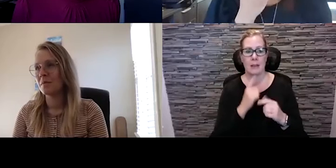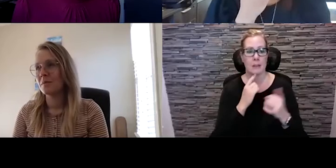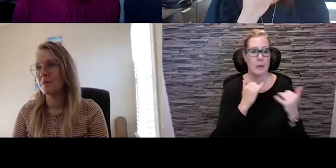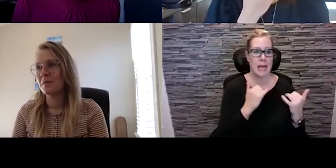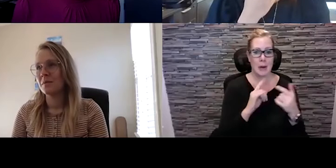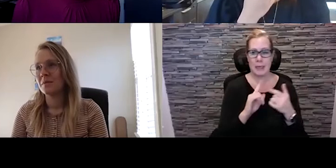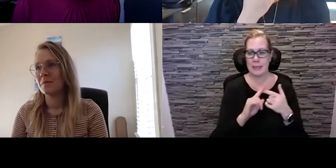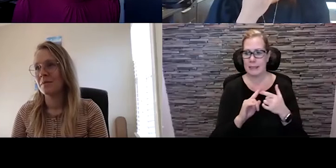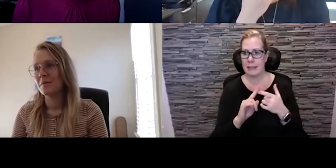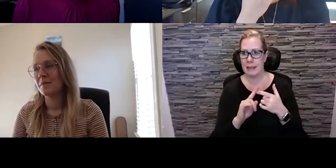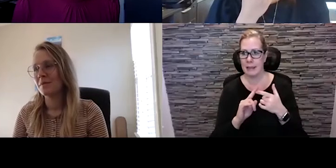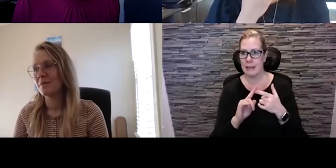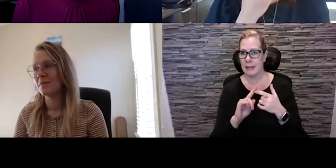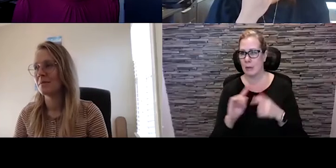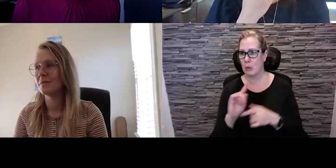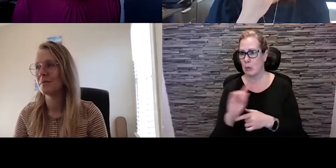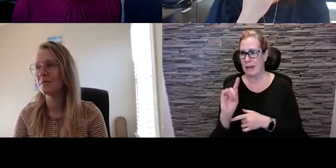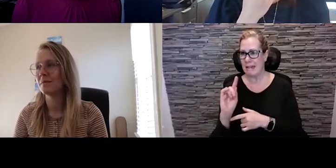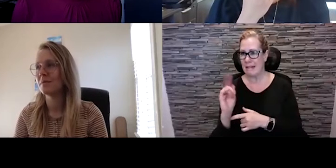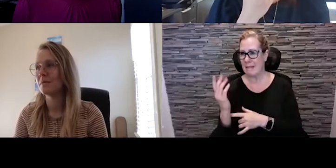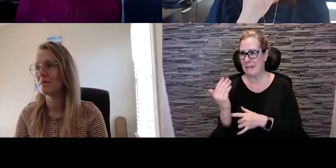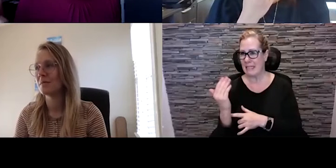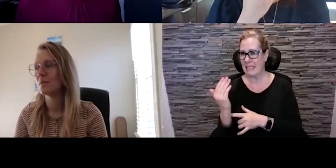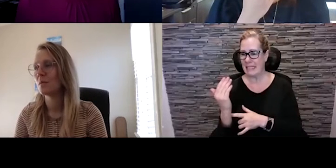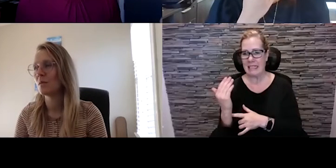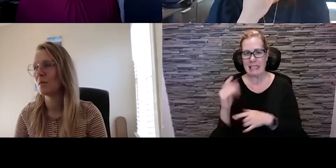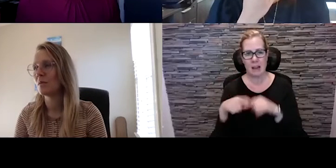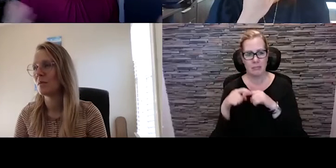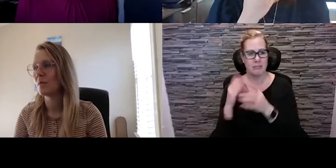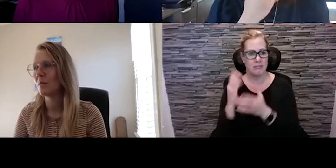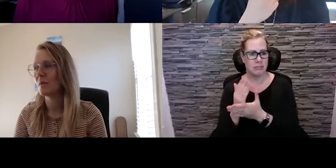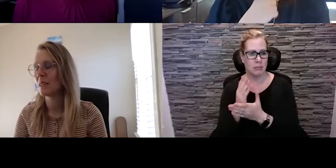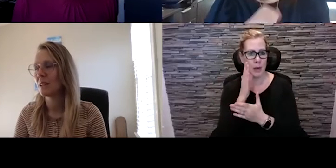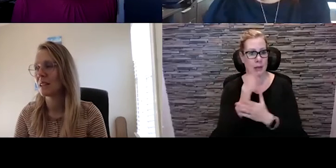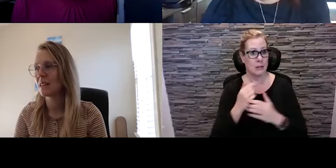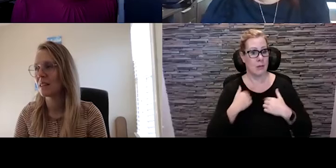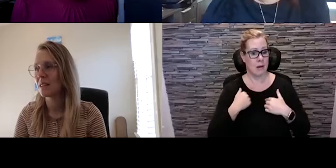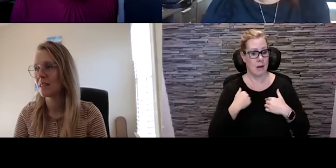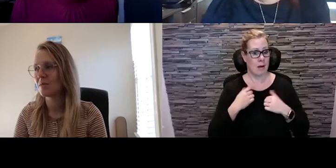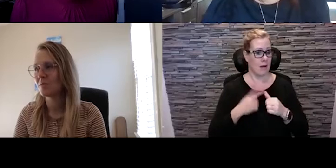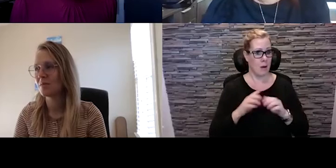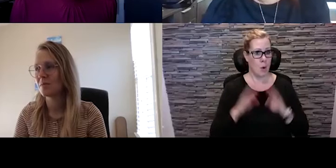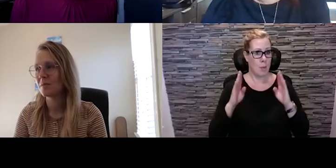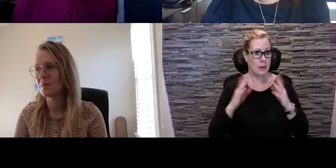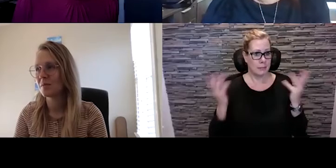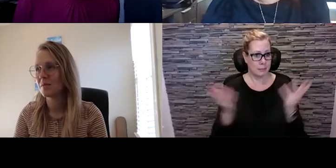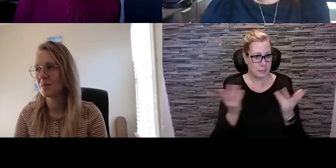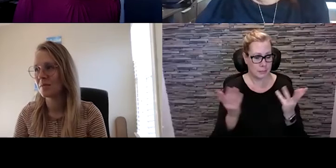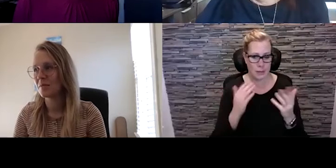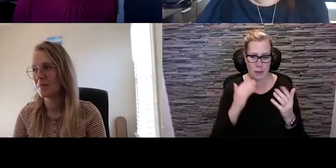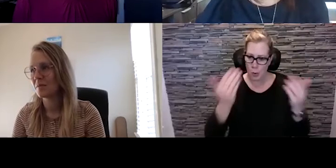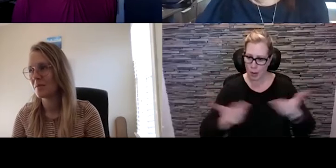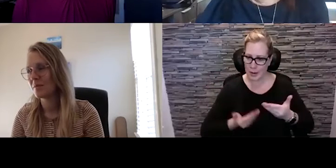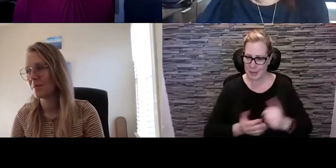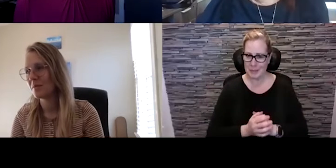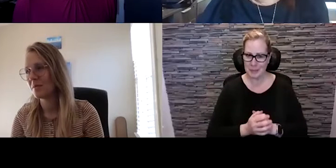until about 1.15 this afternoon. So, I would like to kick things off by welcoming you all to